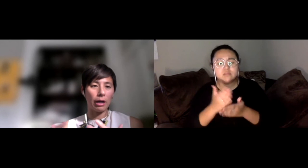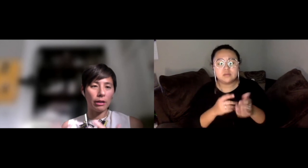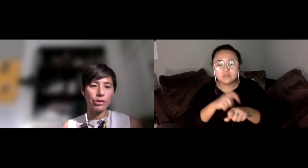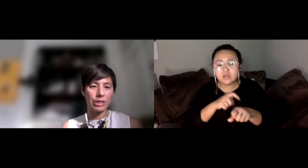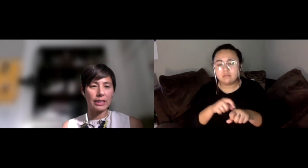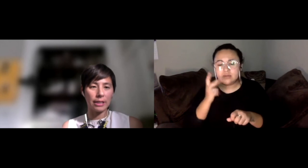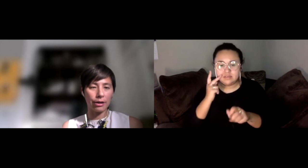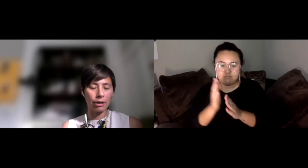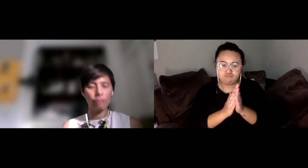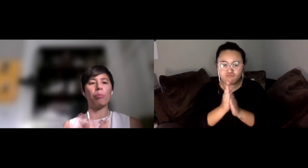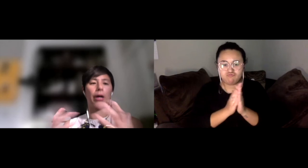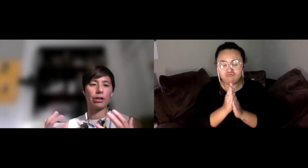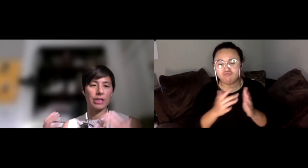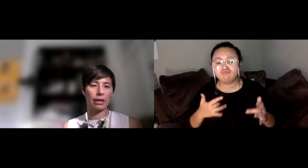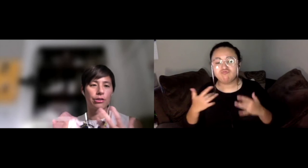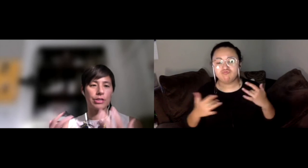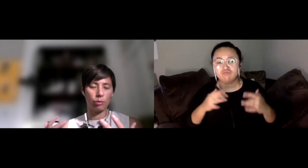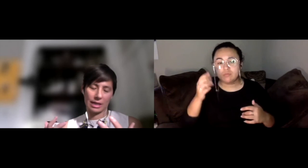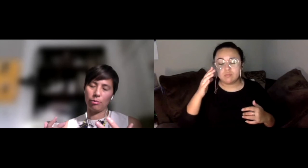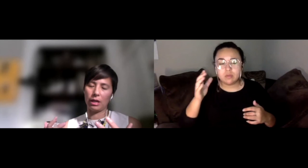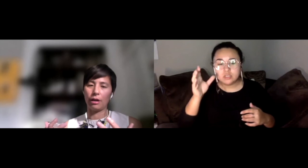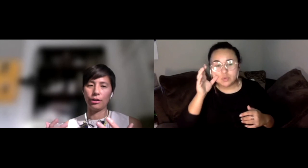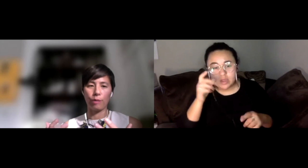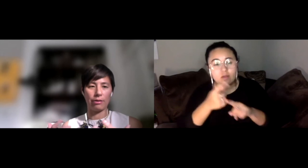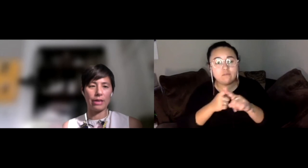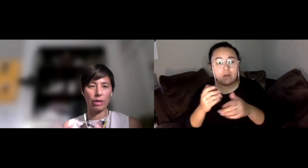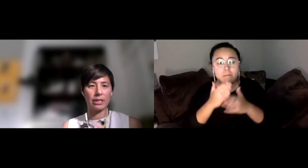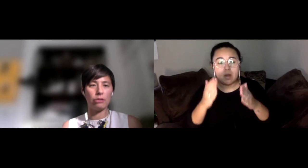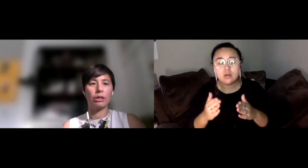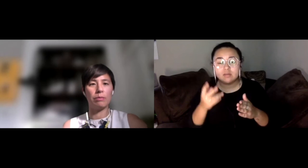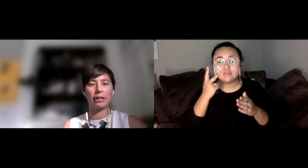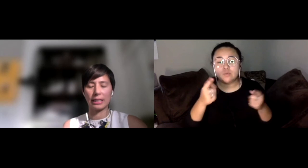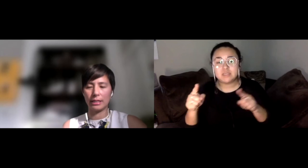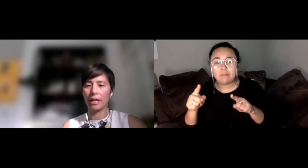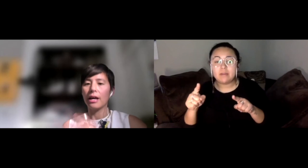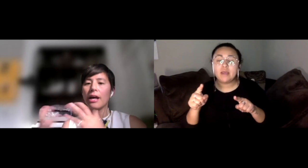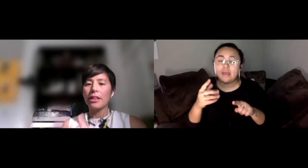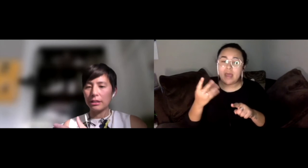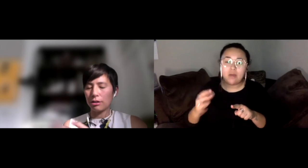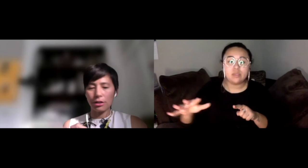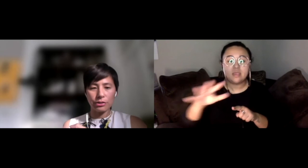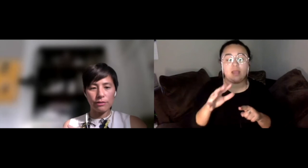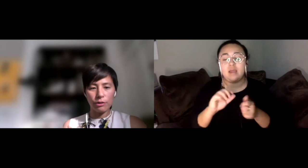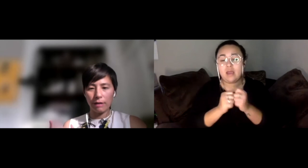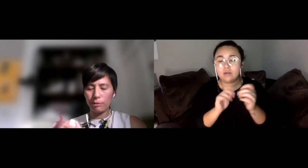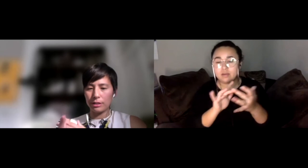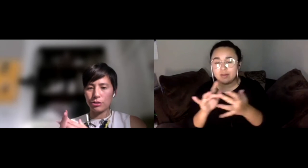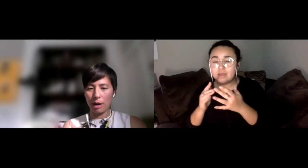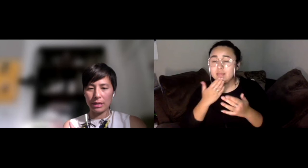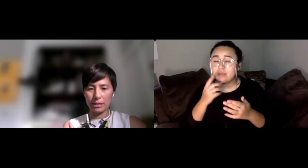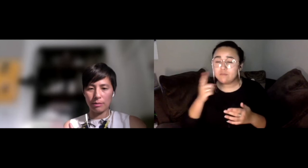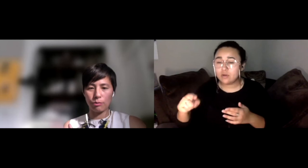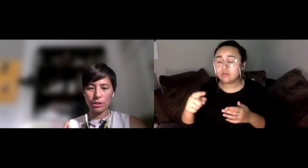from all of you to hear from partners and understand what's happening on the ground and the ways that you can be connected. Thank you to those of you who have been